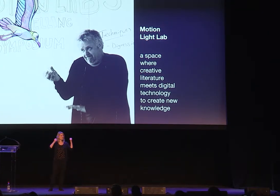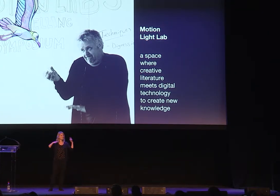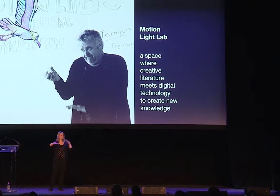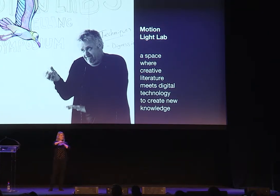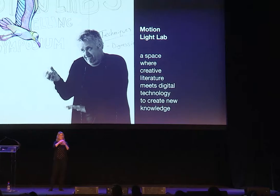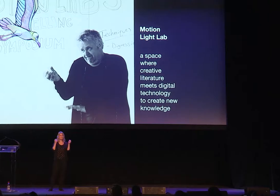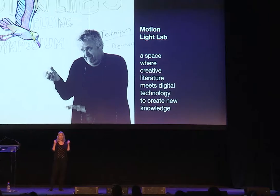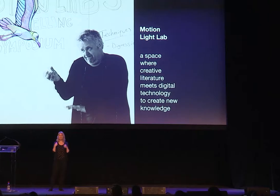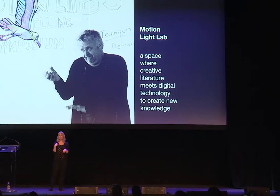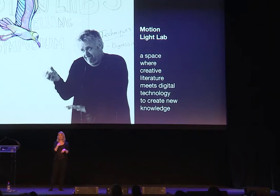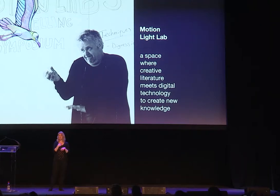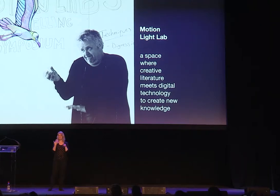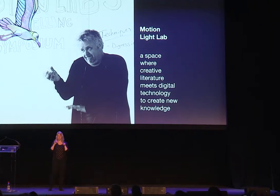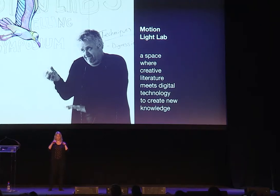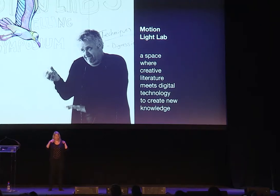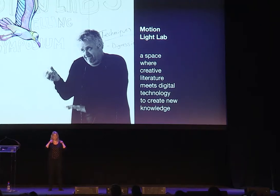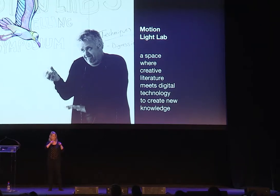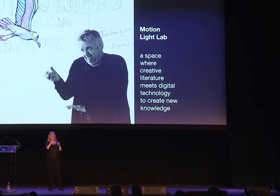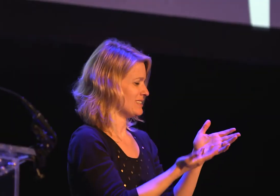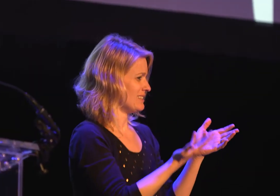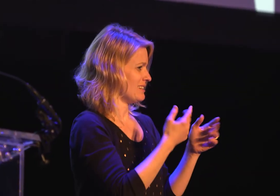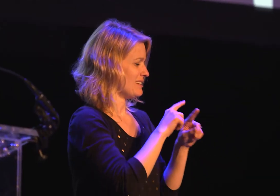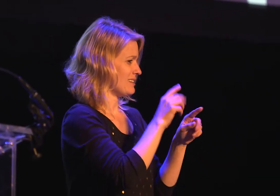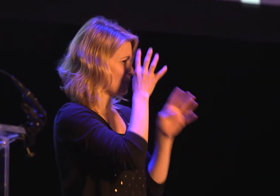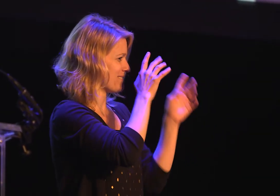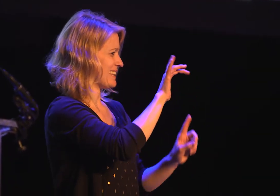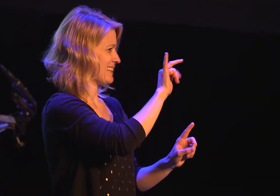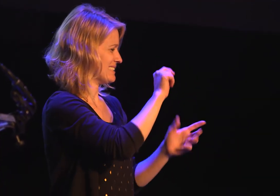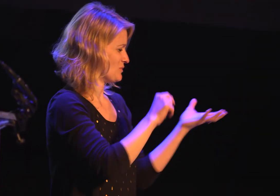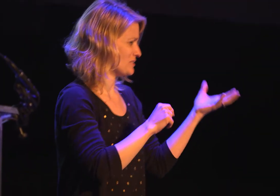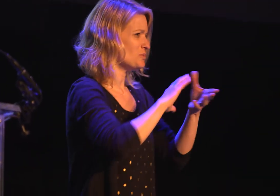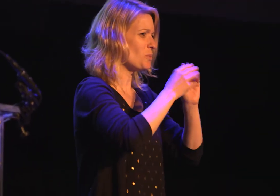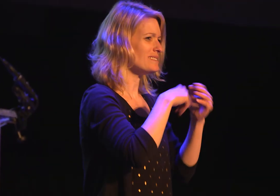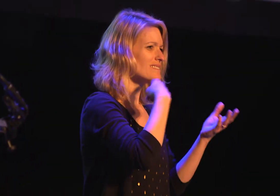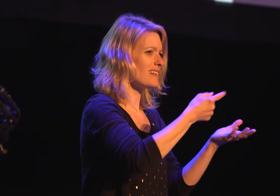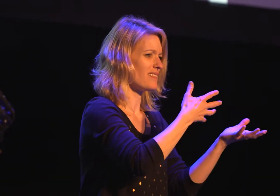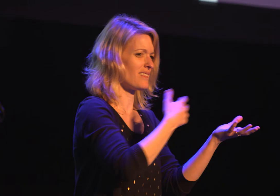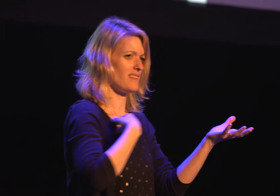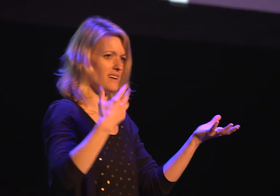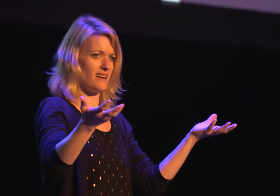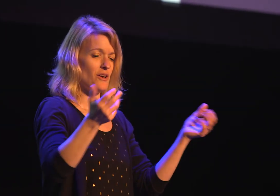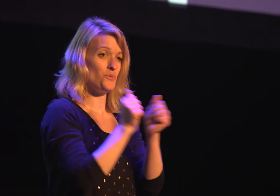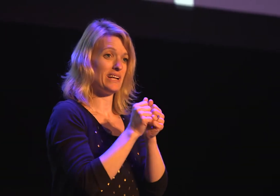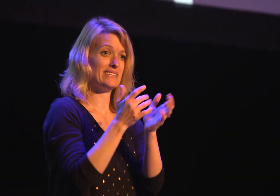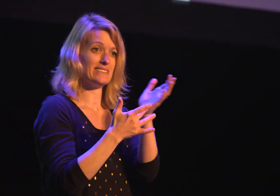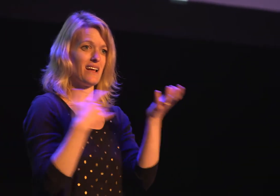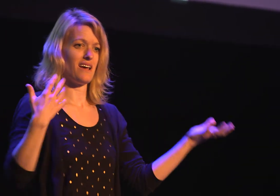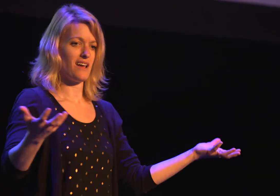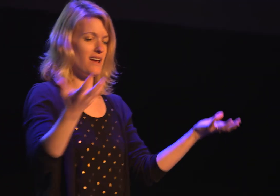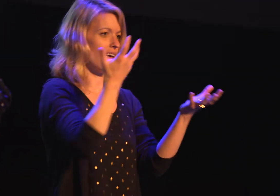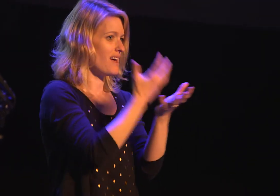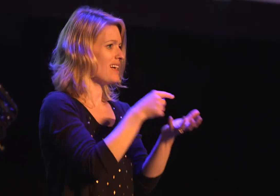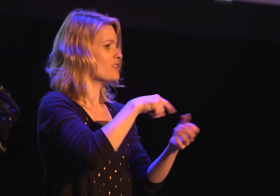established for deaf and hard of hearing people, meaning that on campus we use sign language. And this allows us to take together creative literature,